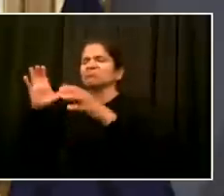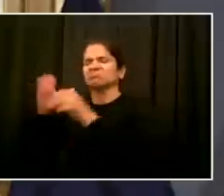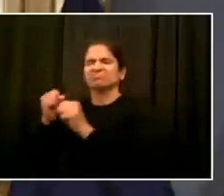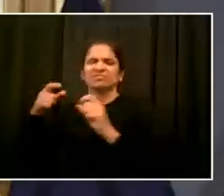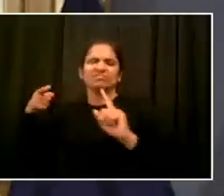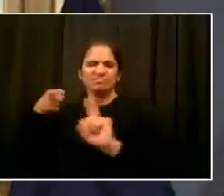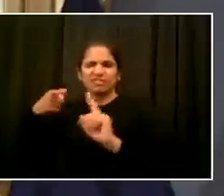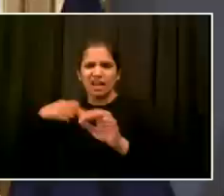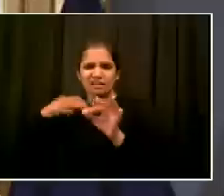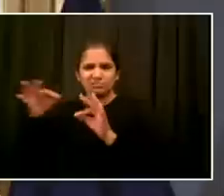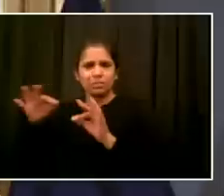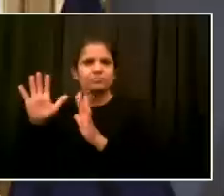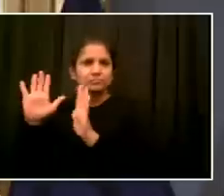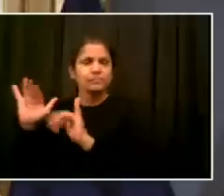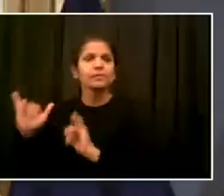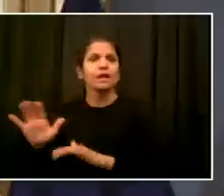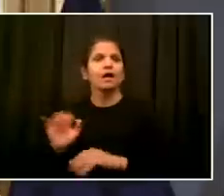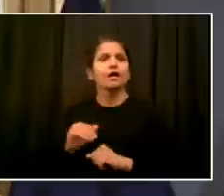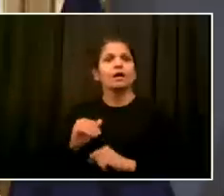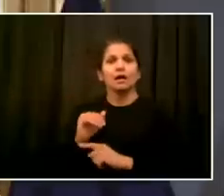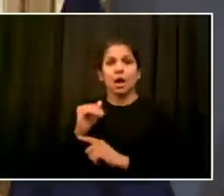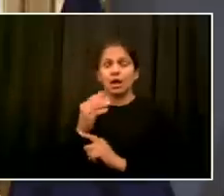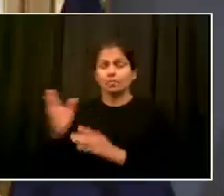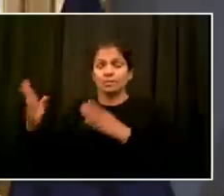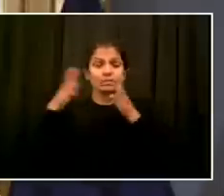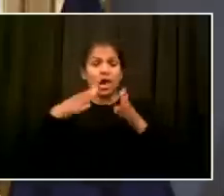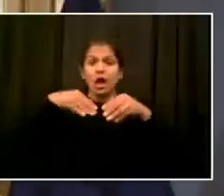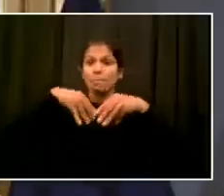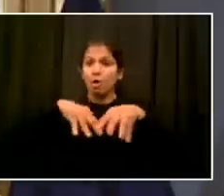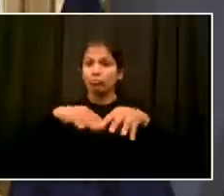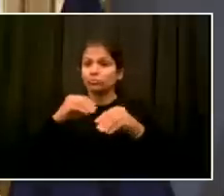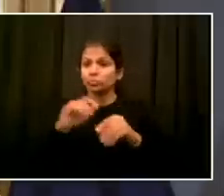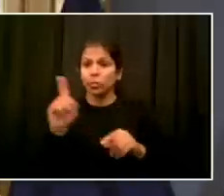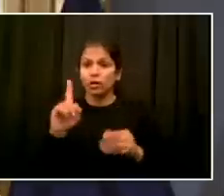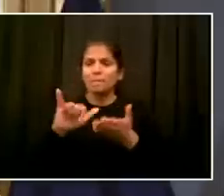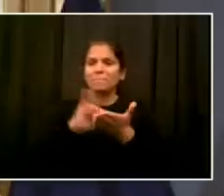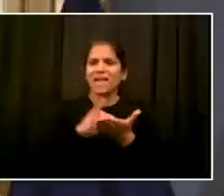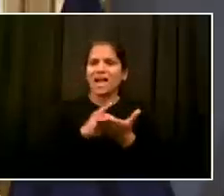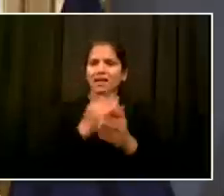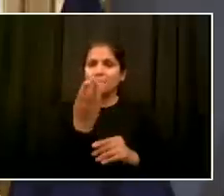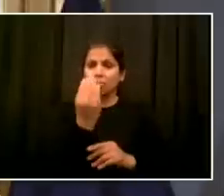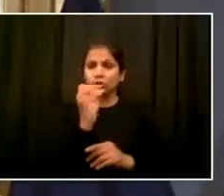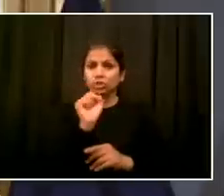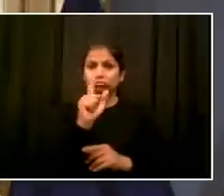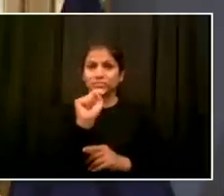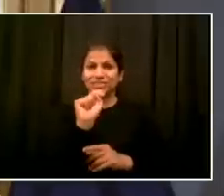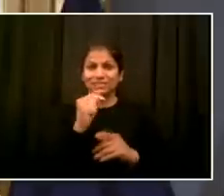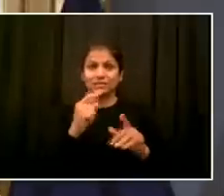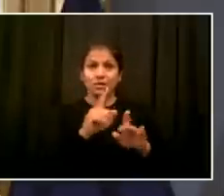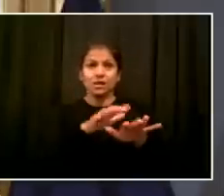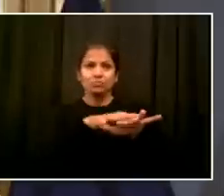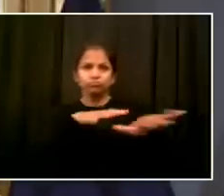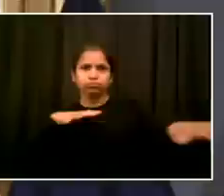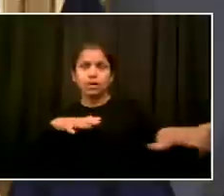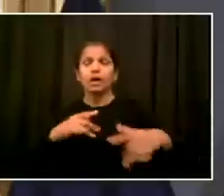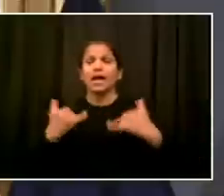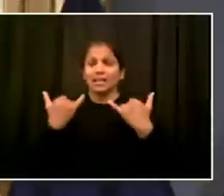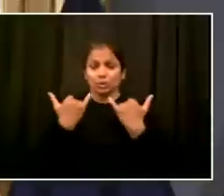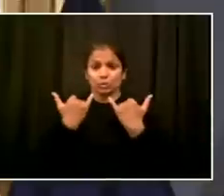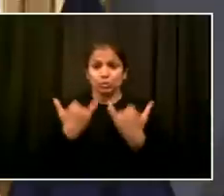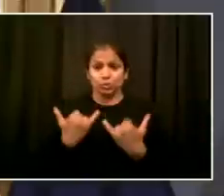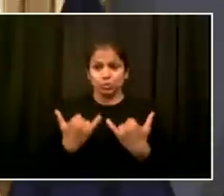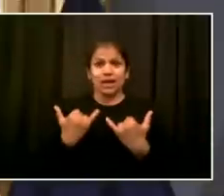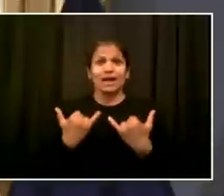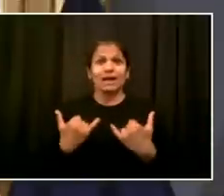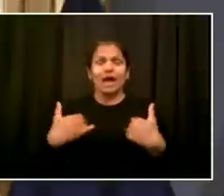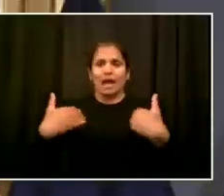14th Street. We have a number of protests that are scheduled for today. We have an abundant number of men and women. I thank them